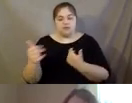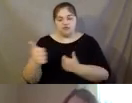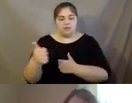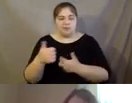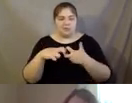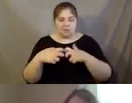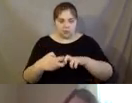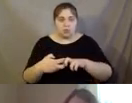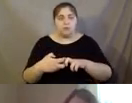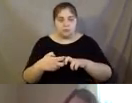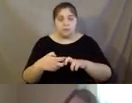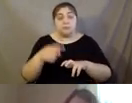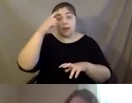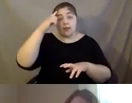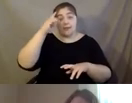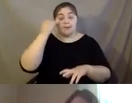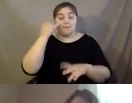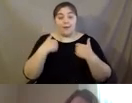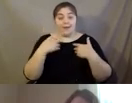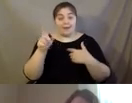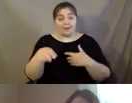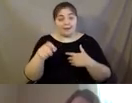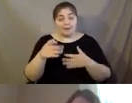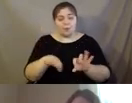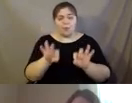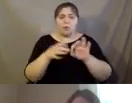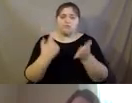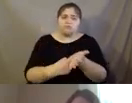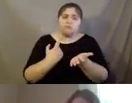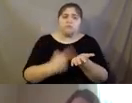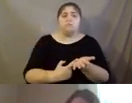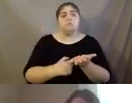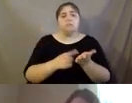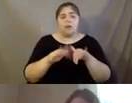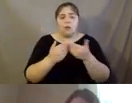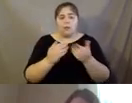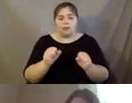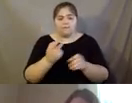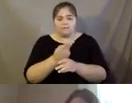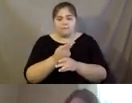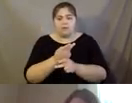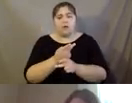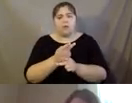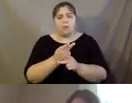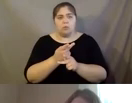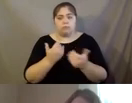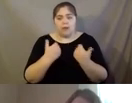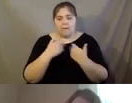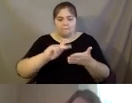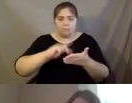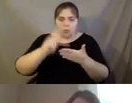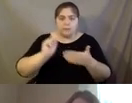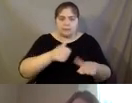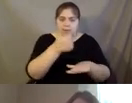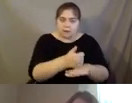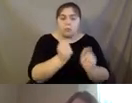So, um, I think if there's a need, it would be worth a discussion about how we can maybe get the programming there. And with